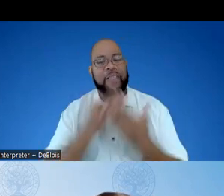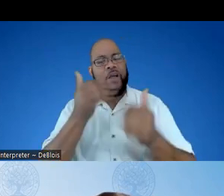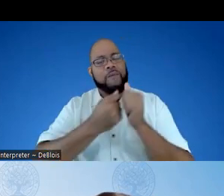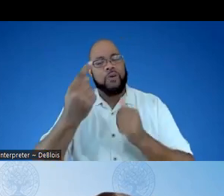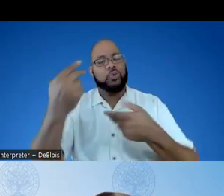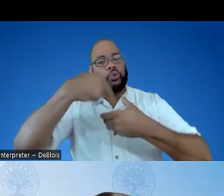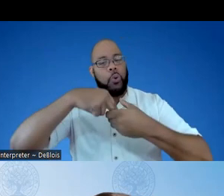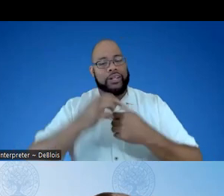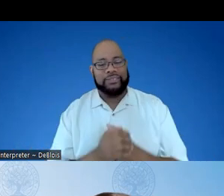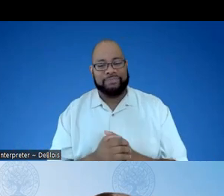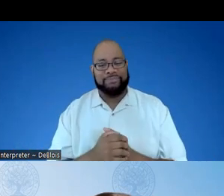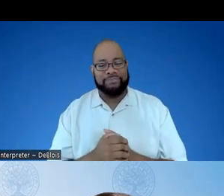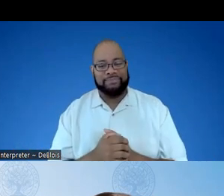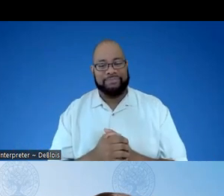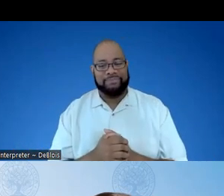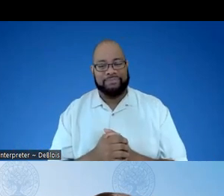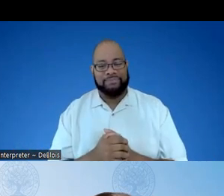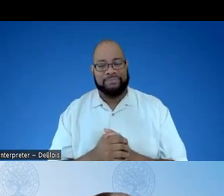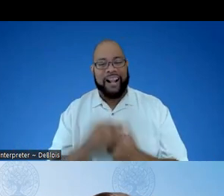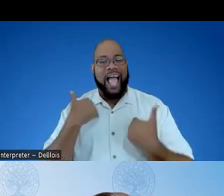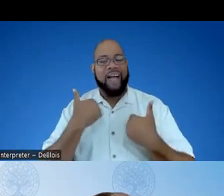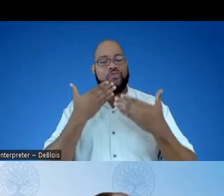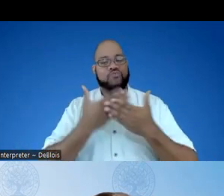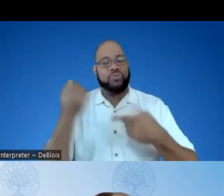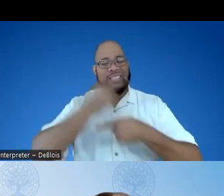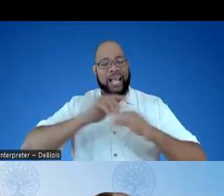everybody, for joining. Have a great day.